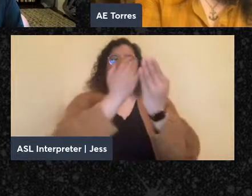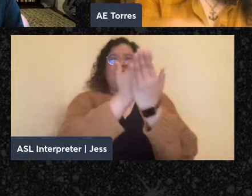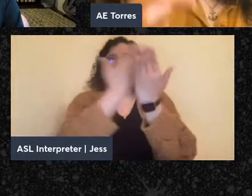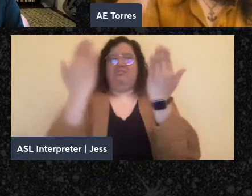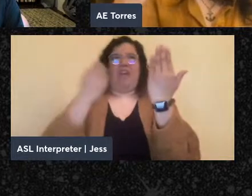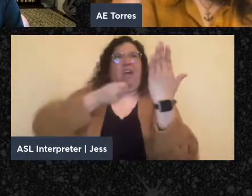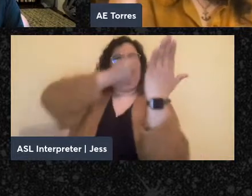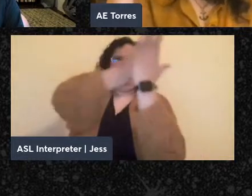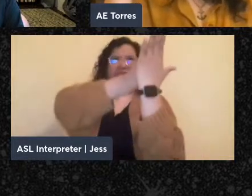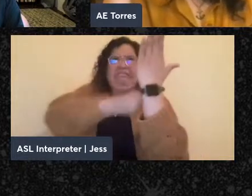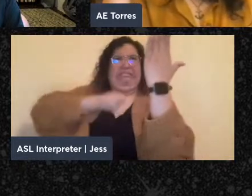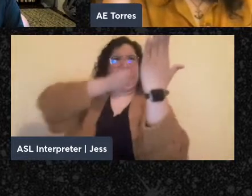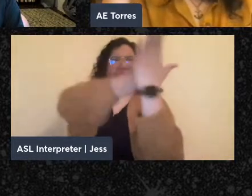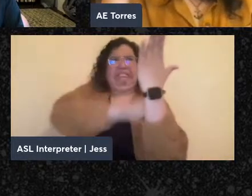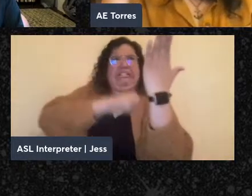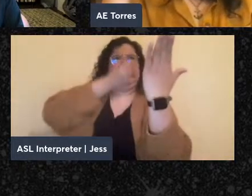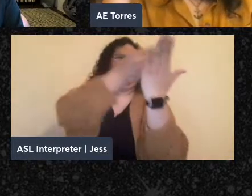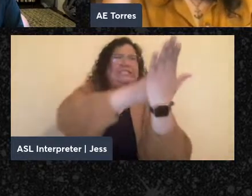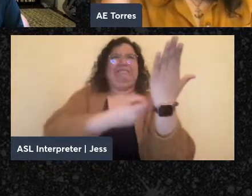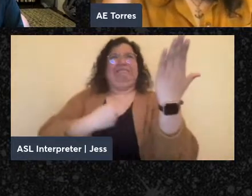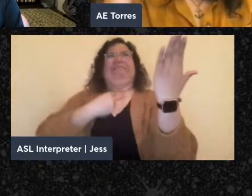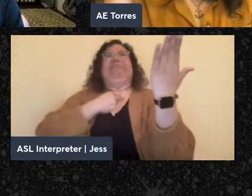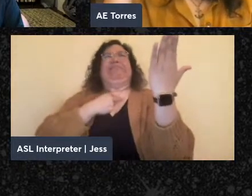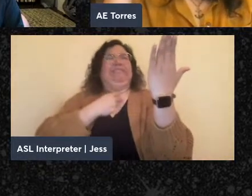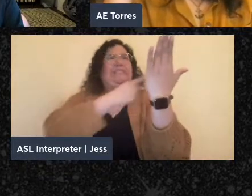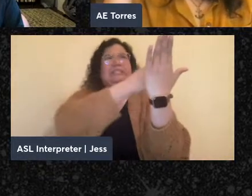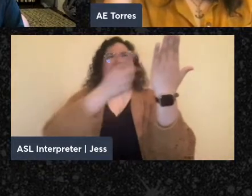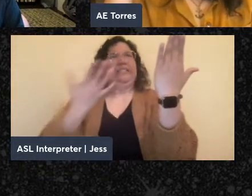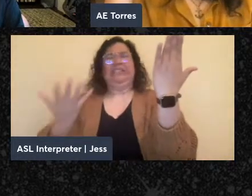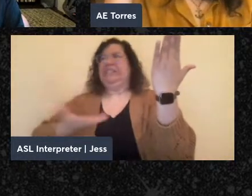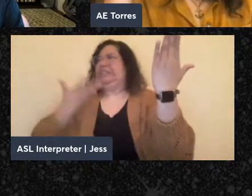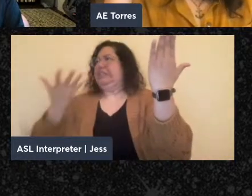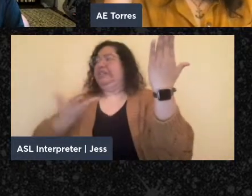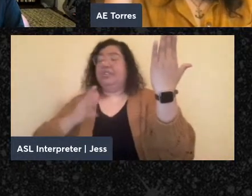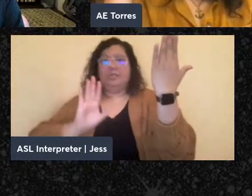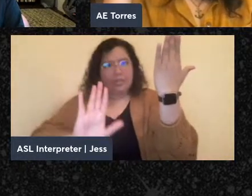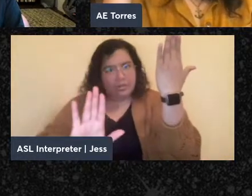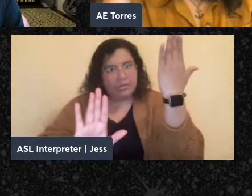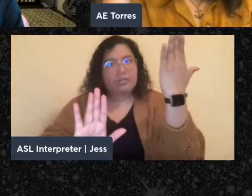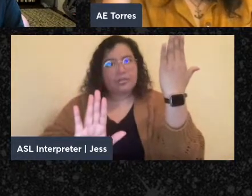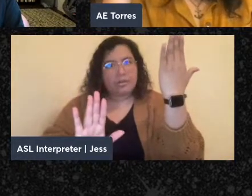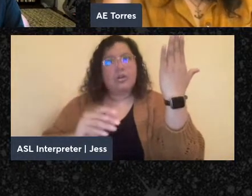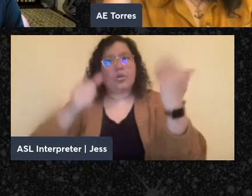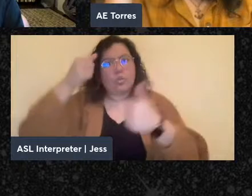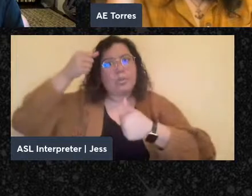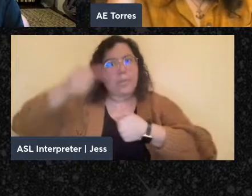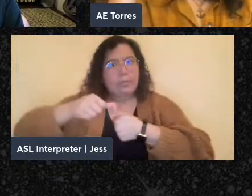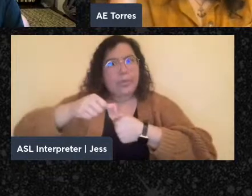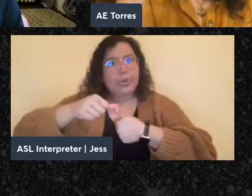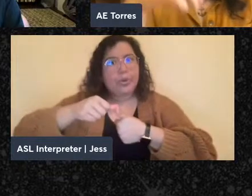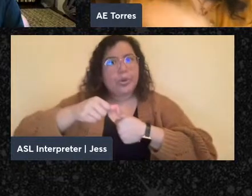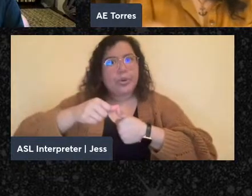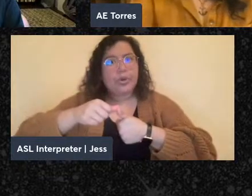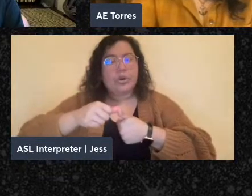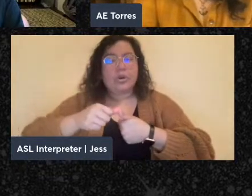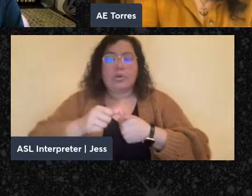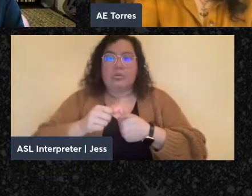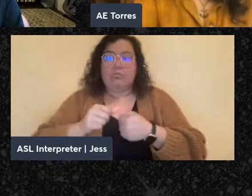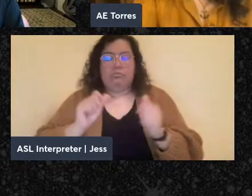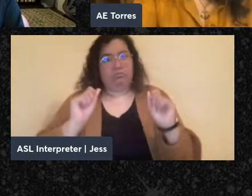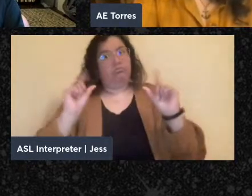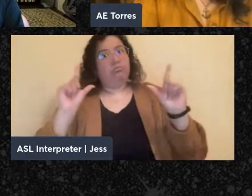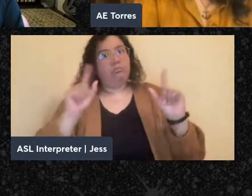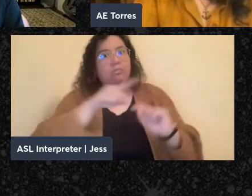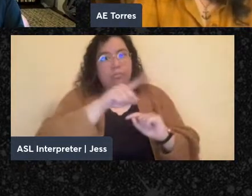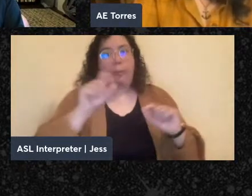impenetrable fascist opposition, it's good to remind ourselves that that kind of surprise is also